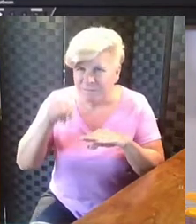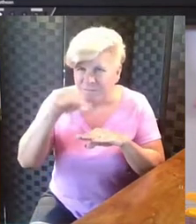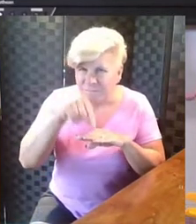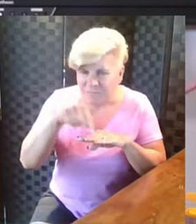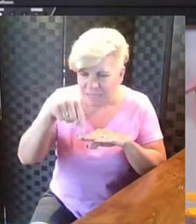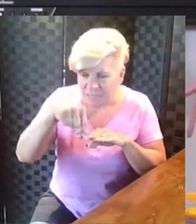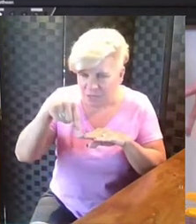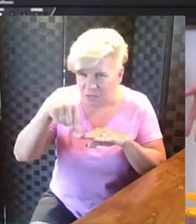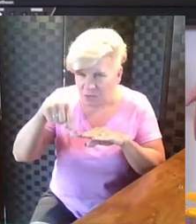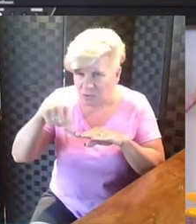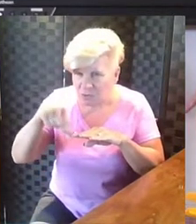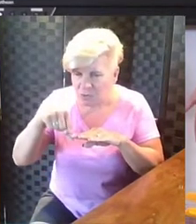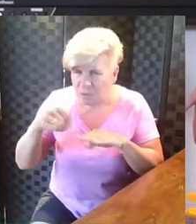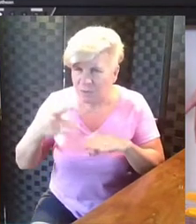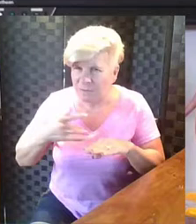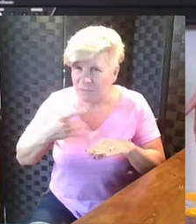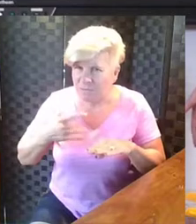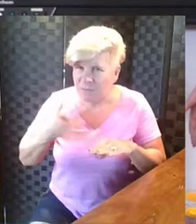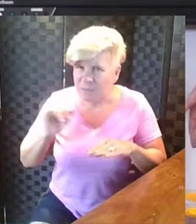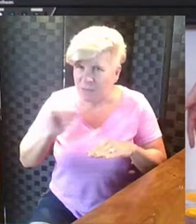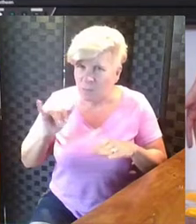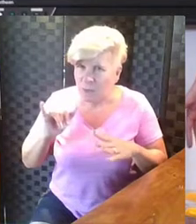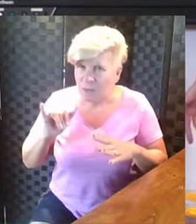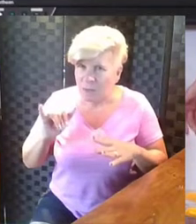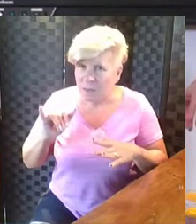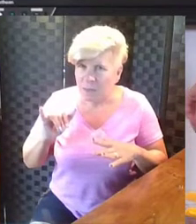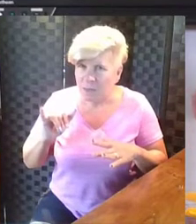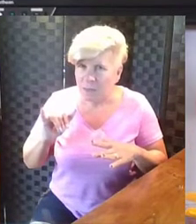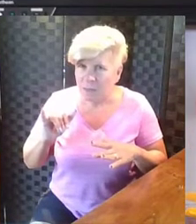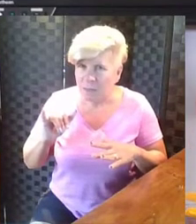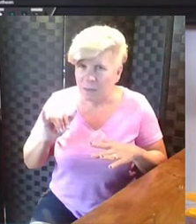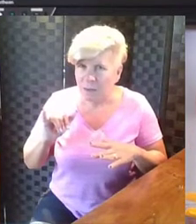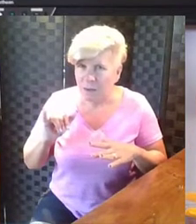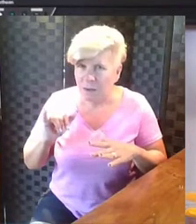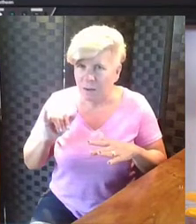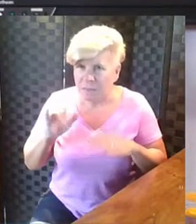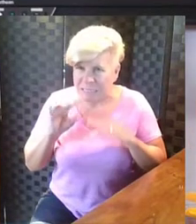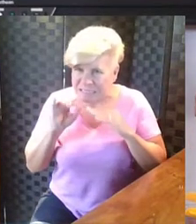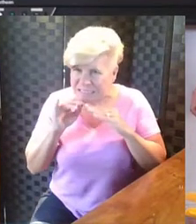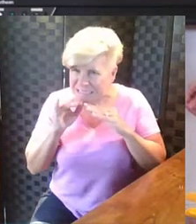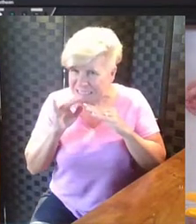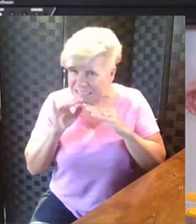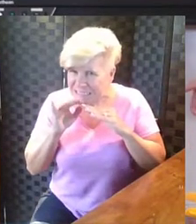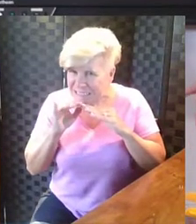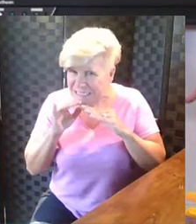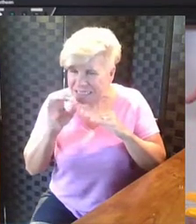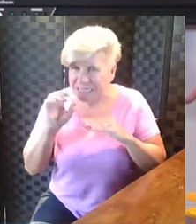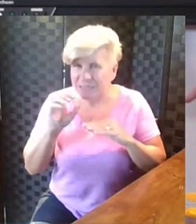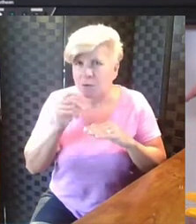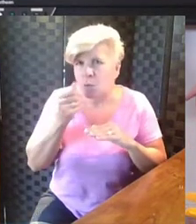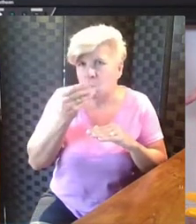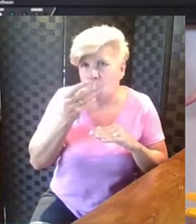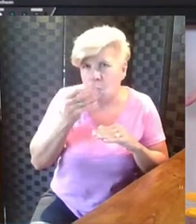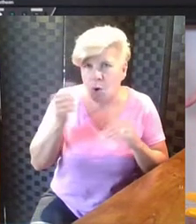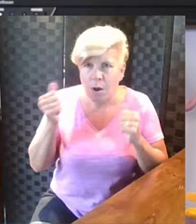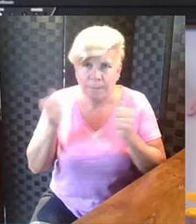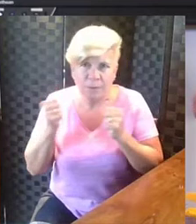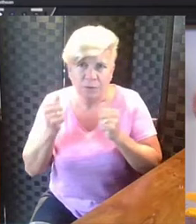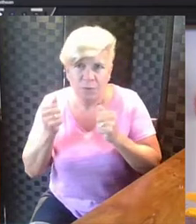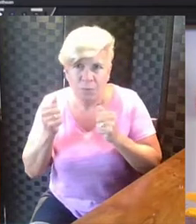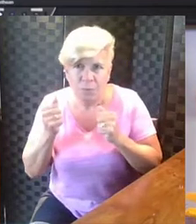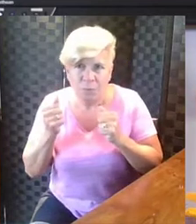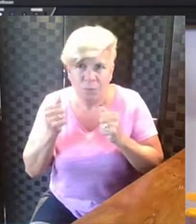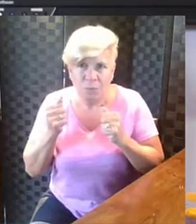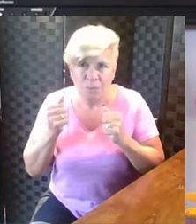toes. What do they feel like right now? Are they tingling? Are they warm or cold?